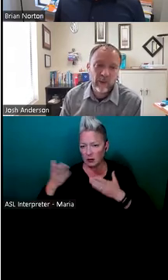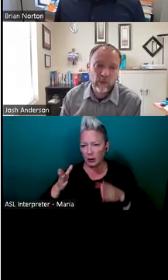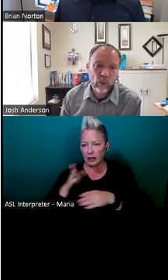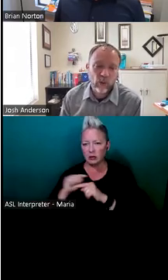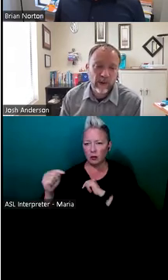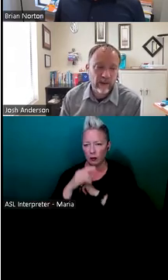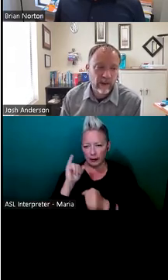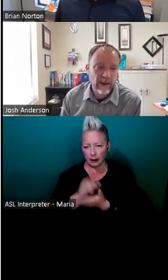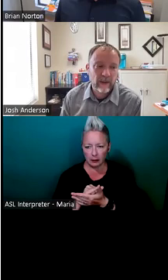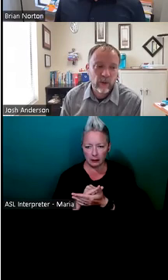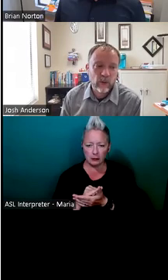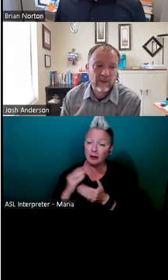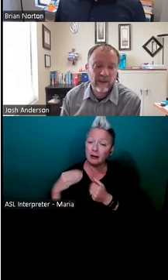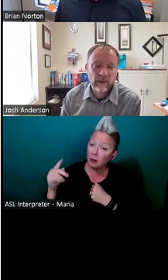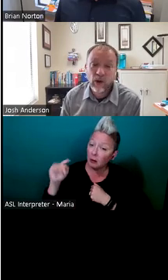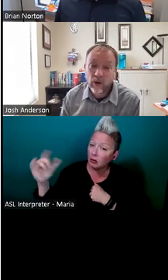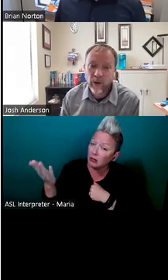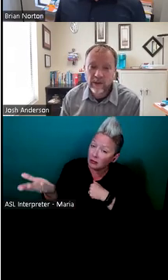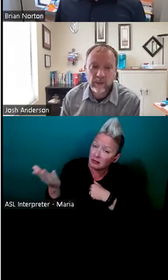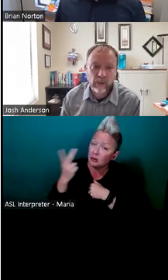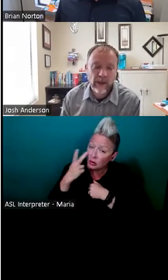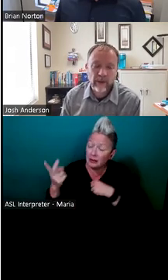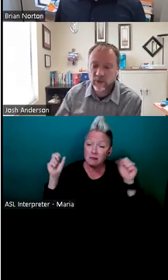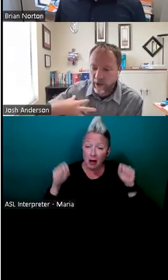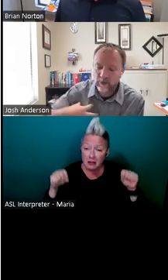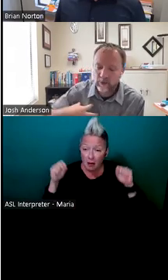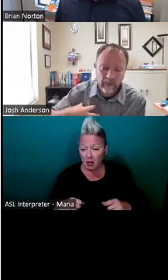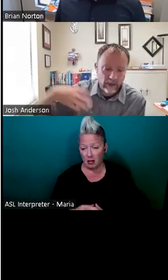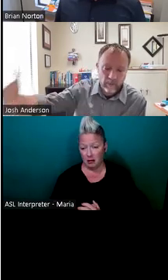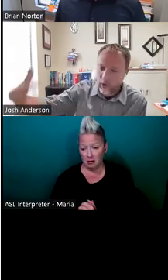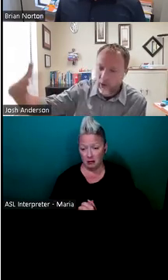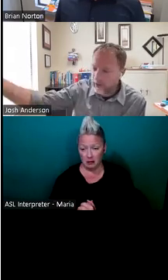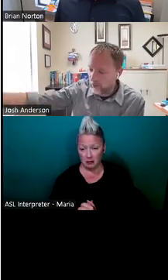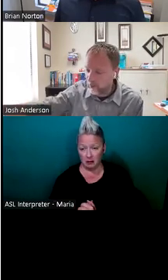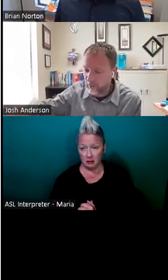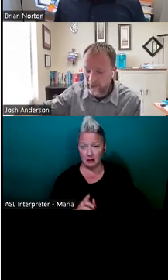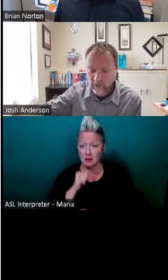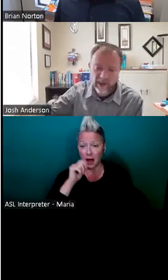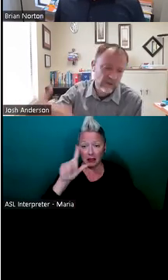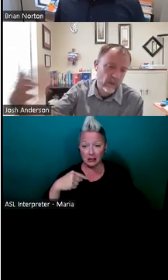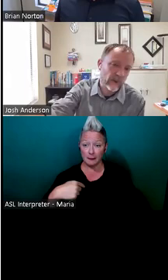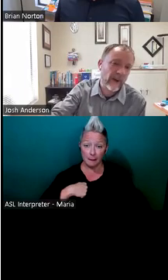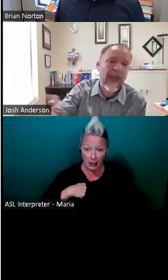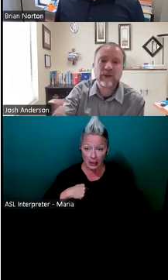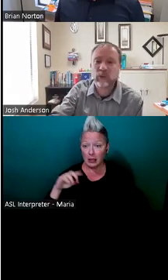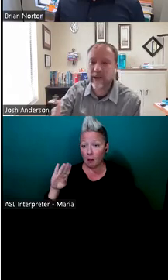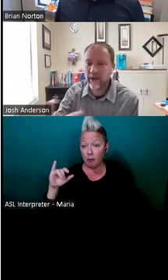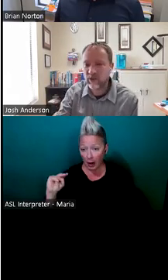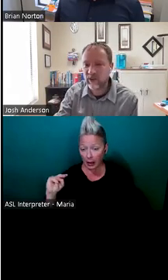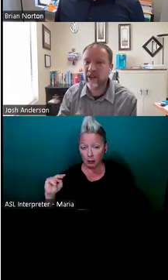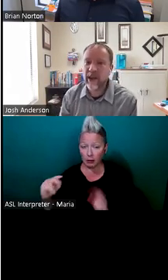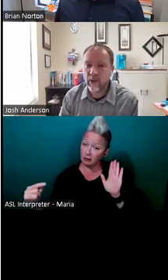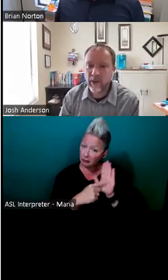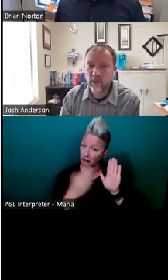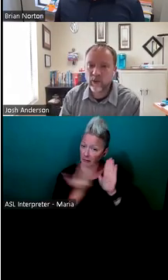giving them a tool and letting them know these things are possible, not just by me or Brian or a member of my team saying so, but by actually kind